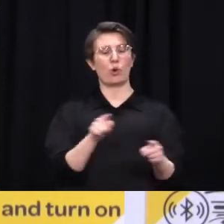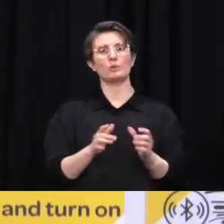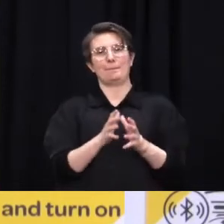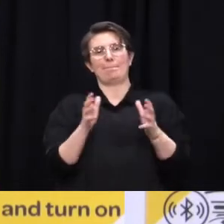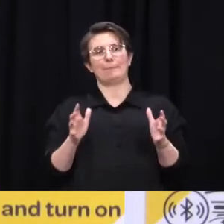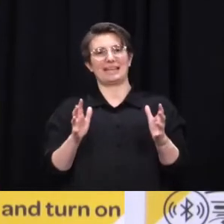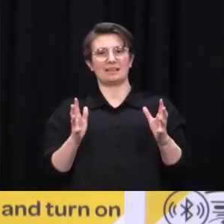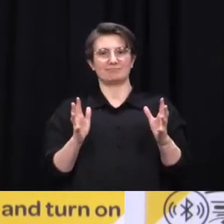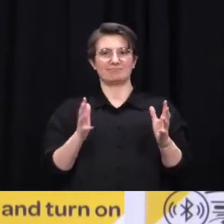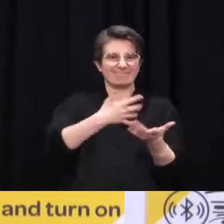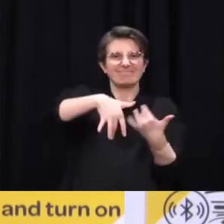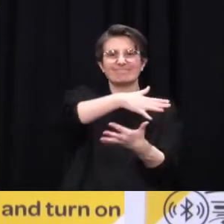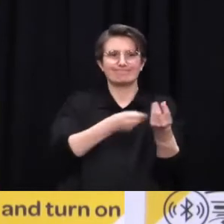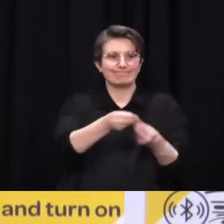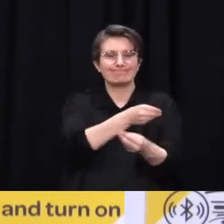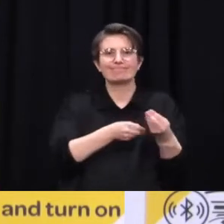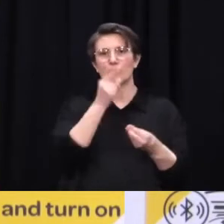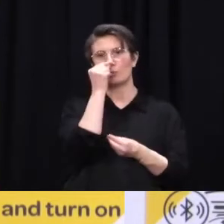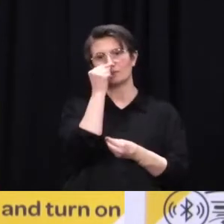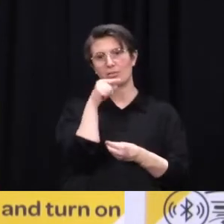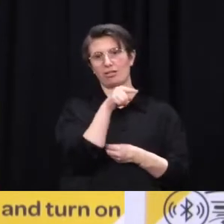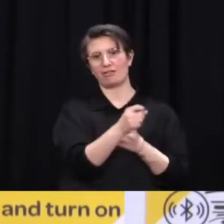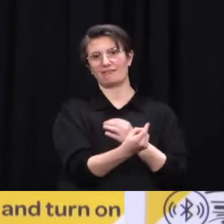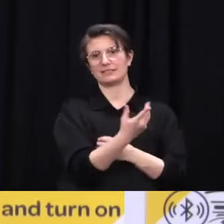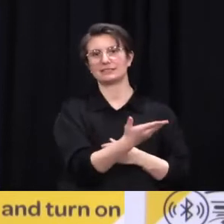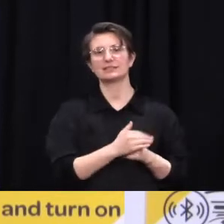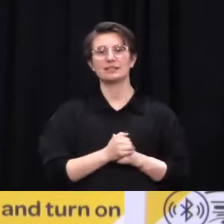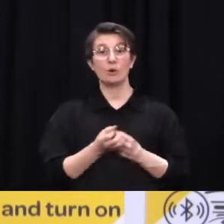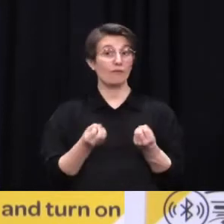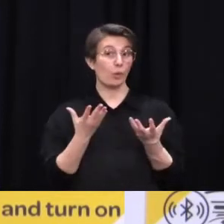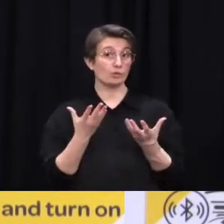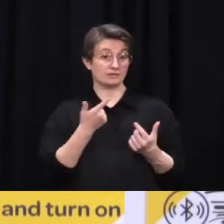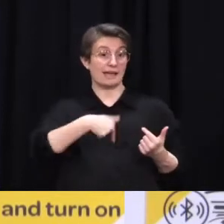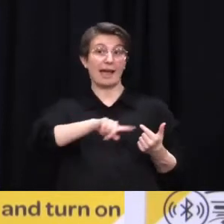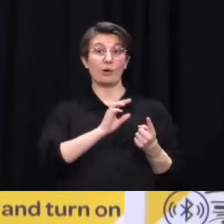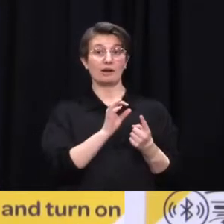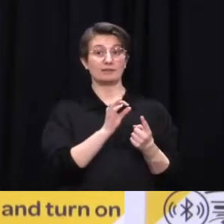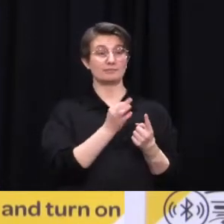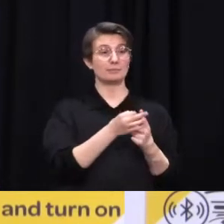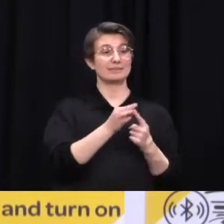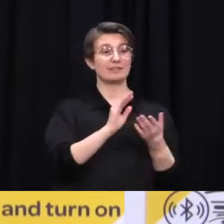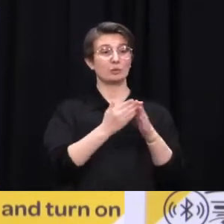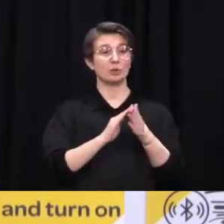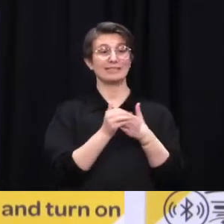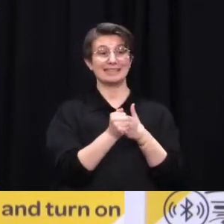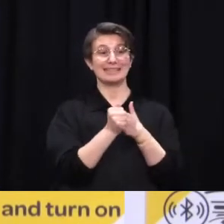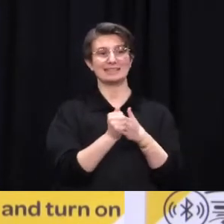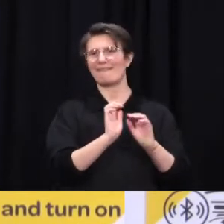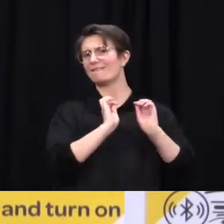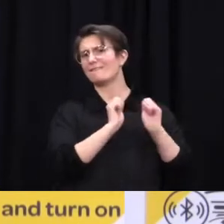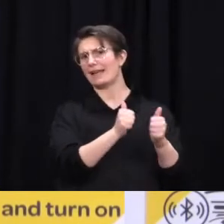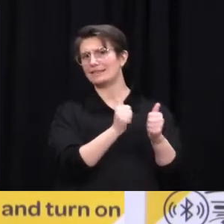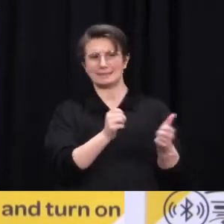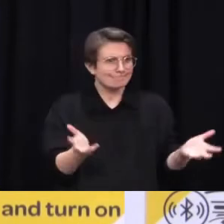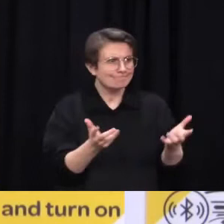we have seen in the past of course the Pacific community leaders are very good at mobilising the community to get tested and this is coming through in our